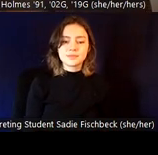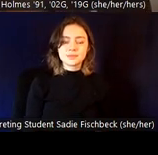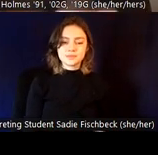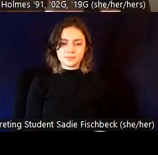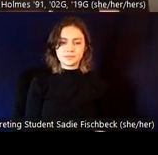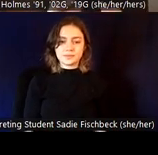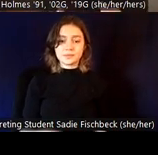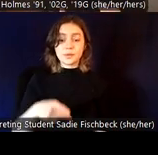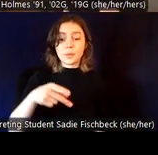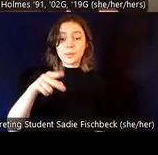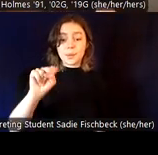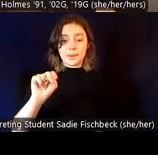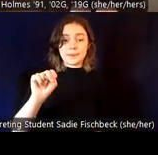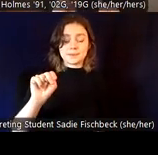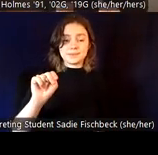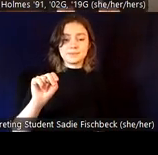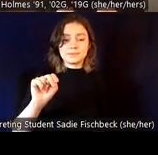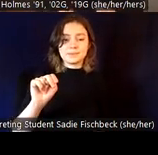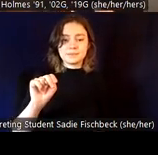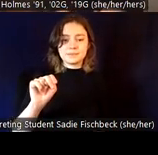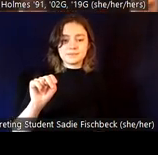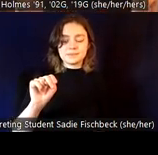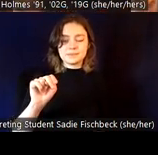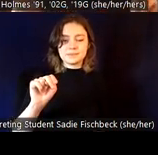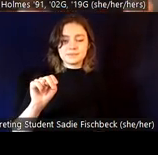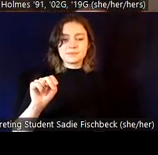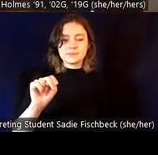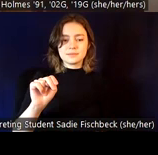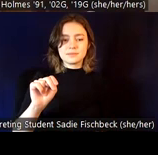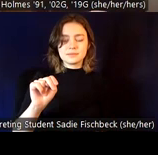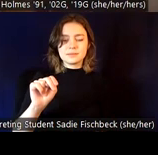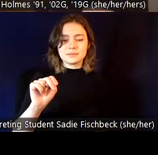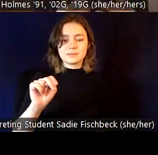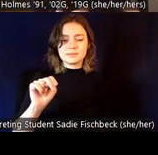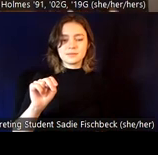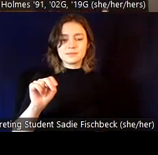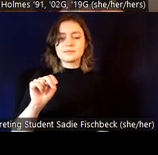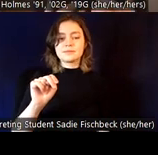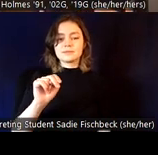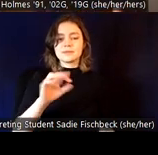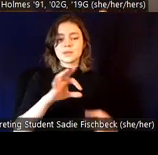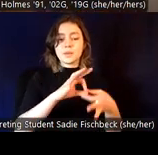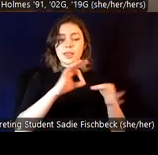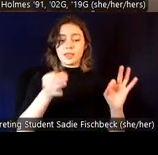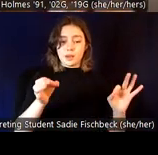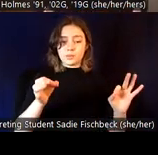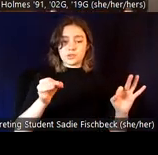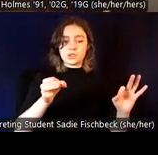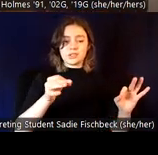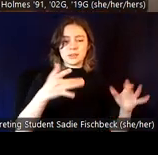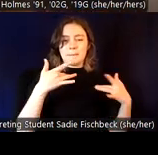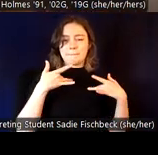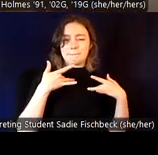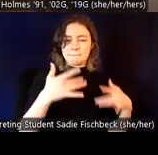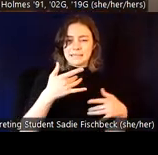note is even in languages that traditionally, I'm going to put traditional in air quotes, traditionally are very gendered where pronouns